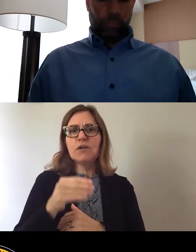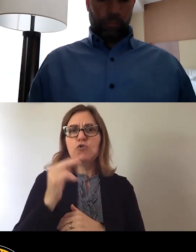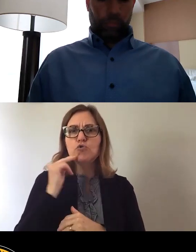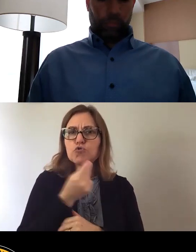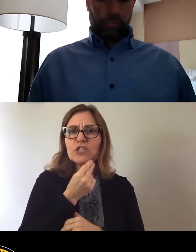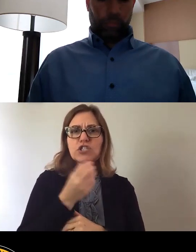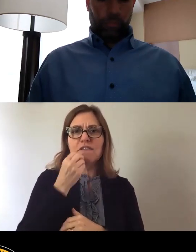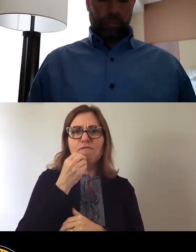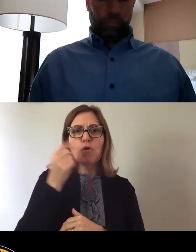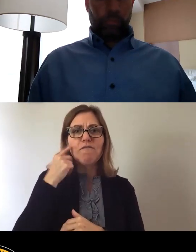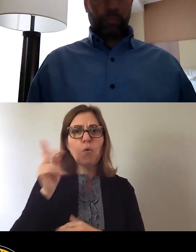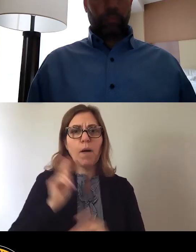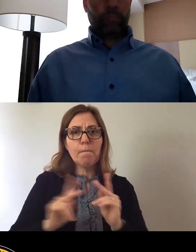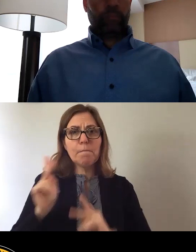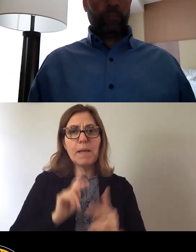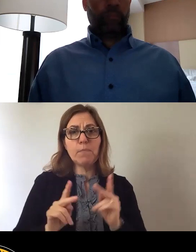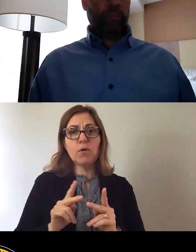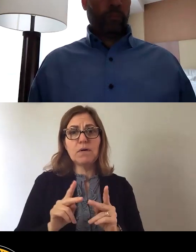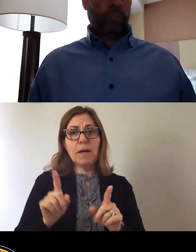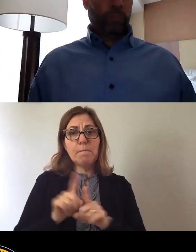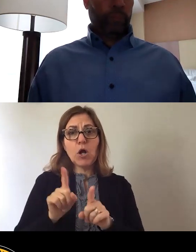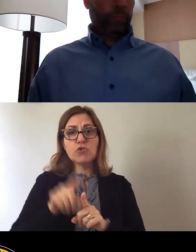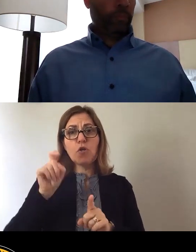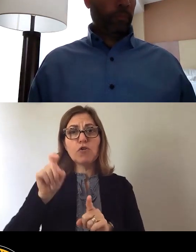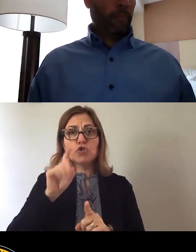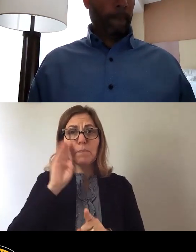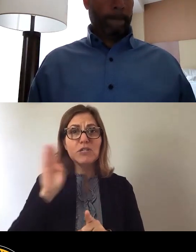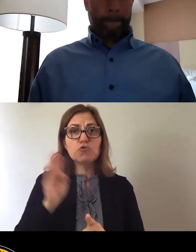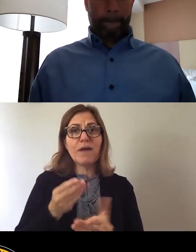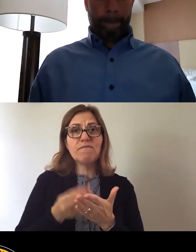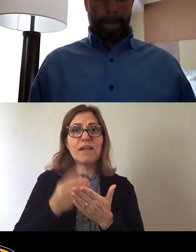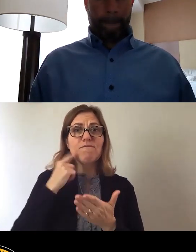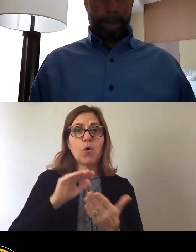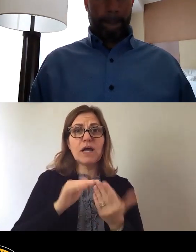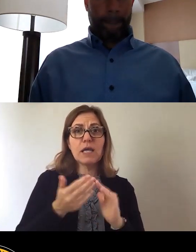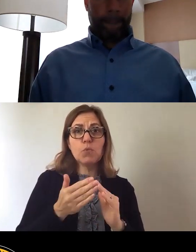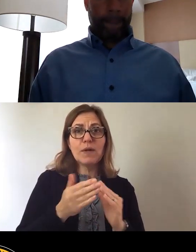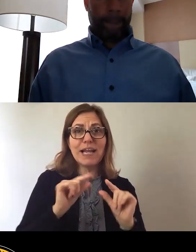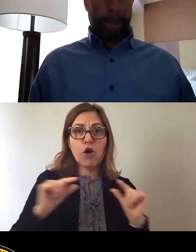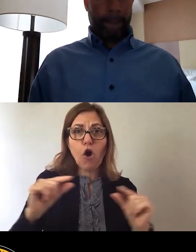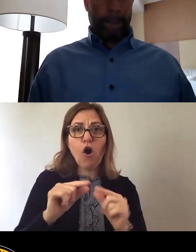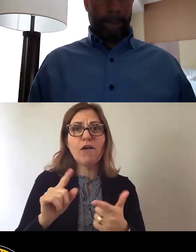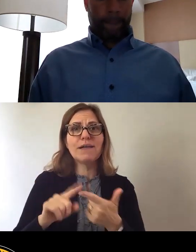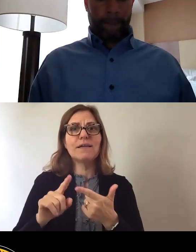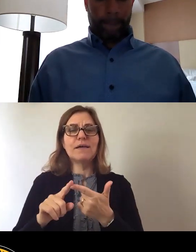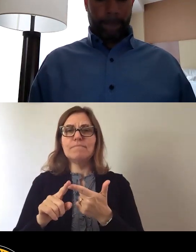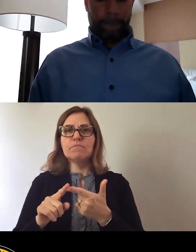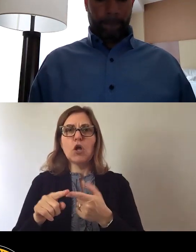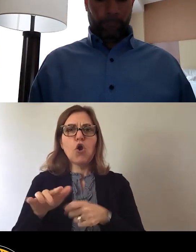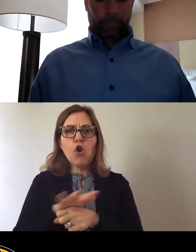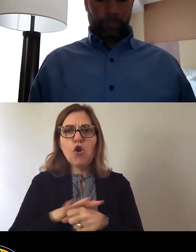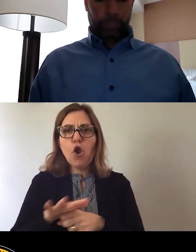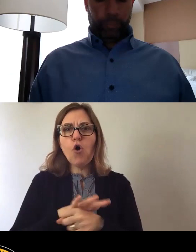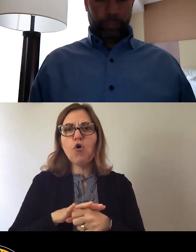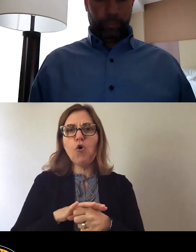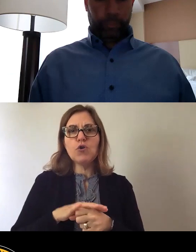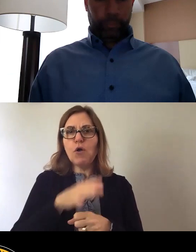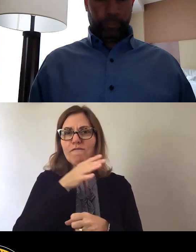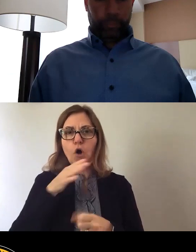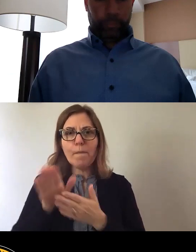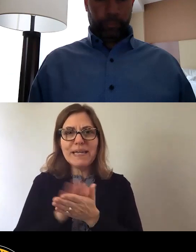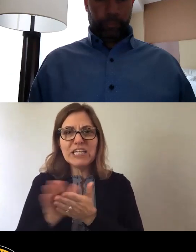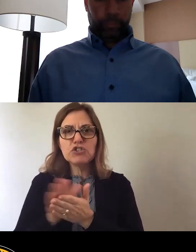there must be direct funding to community gardens, local food and farmer initiatives, and job creation in our food system.